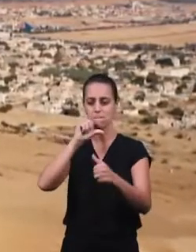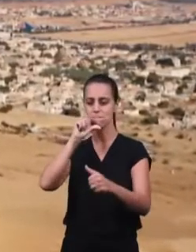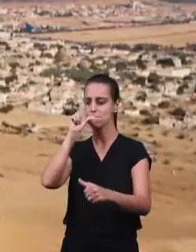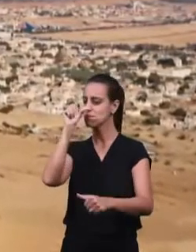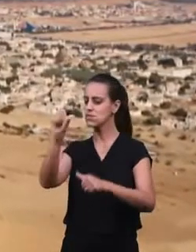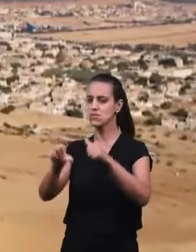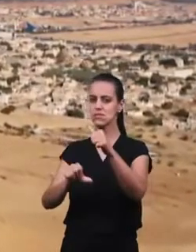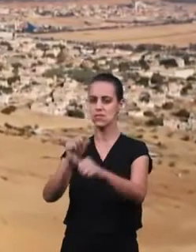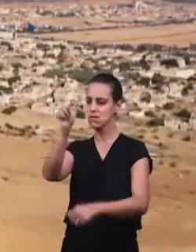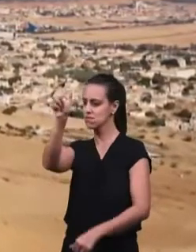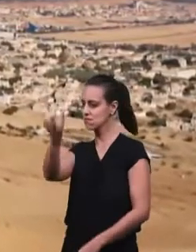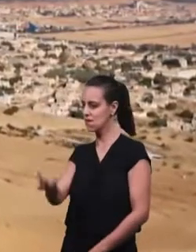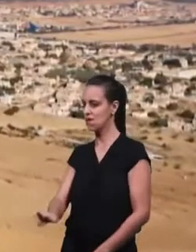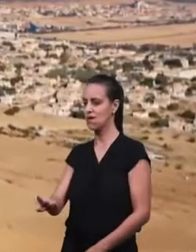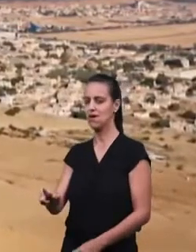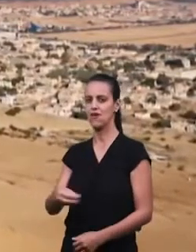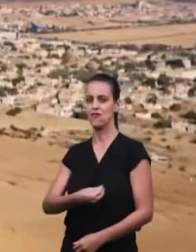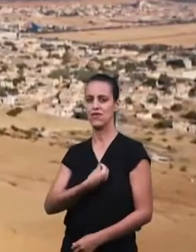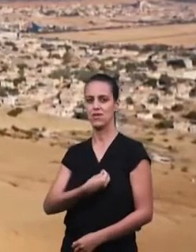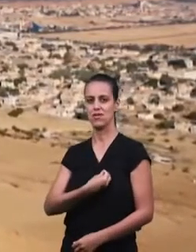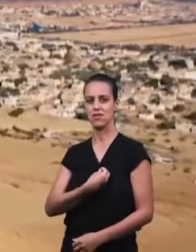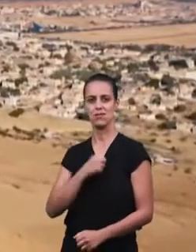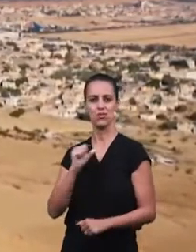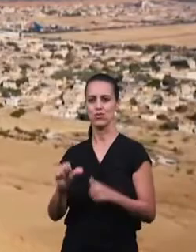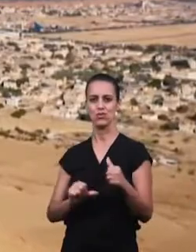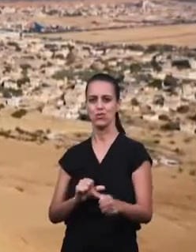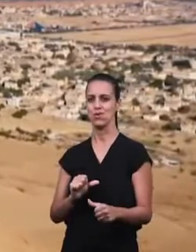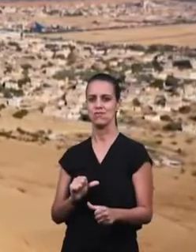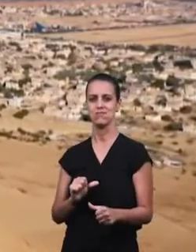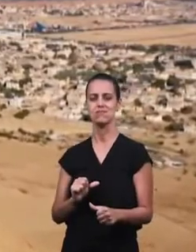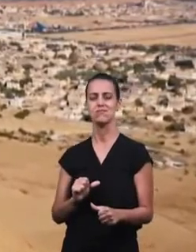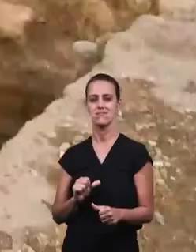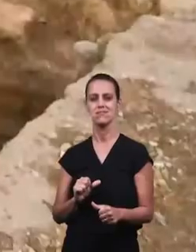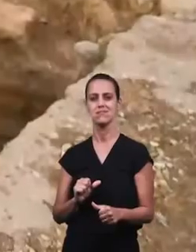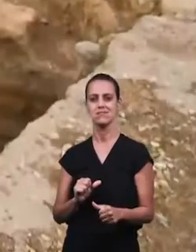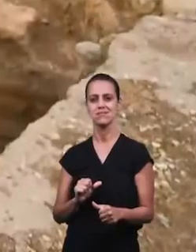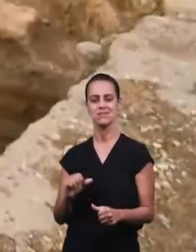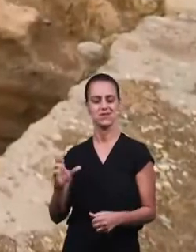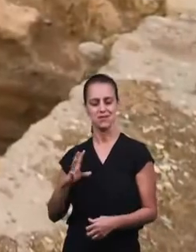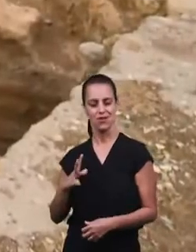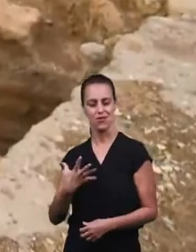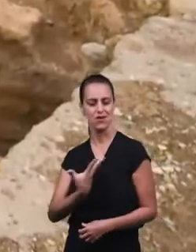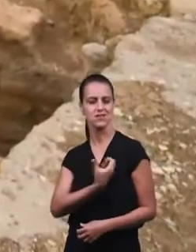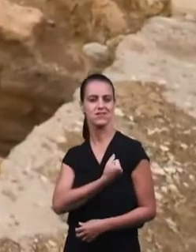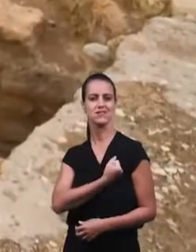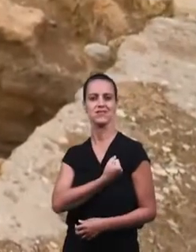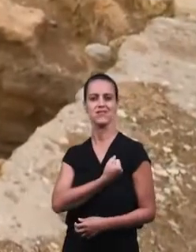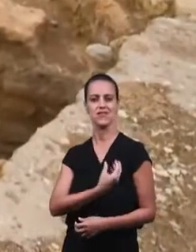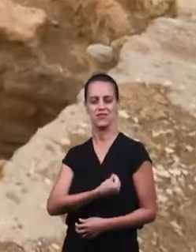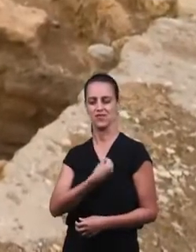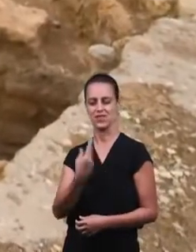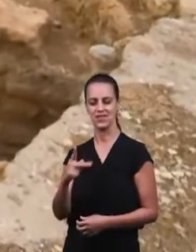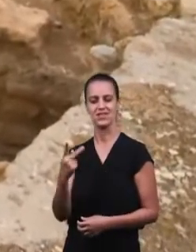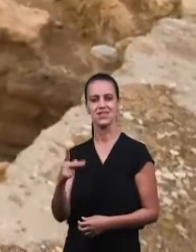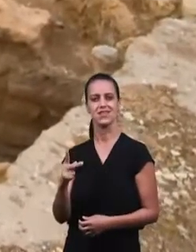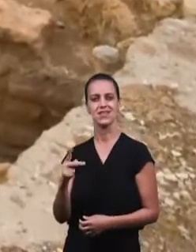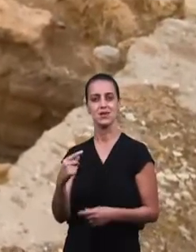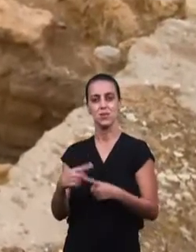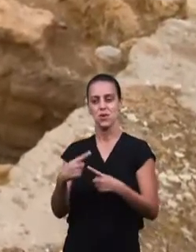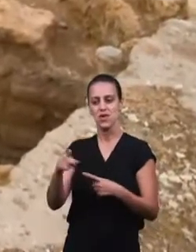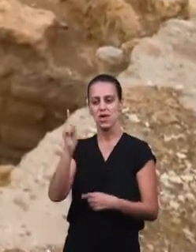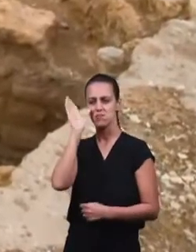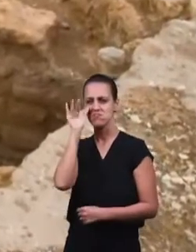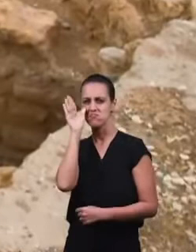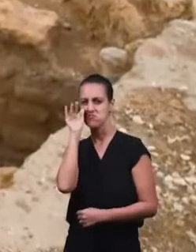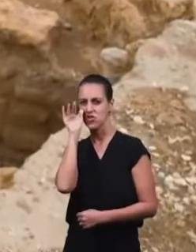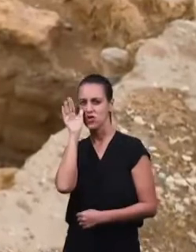but Zacchaeus' experience changed his life completely, completely transformed his life. He had salvation, he was rescued,